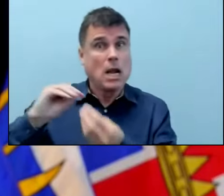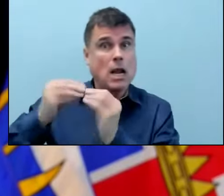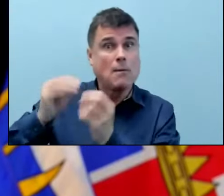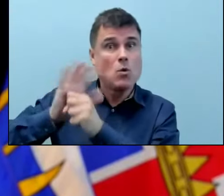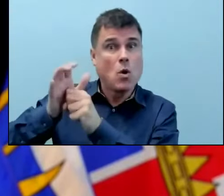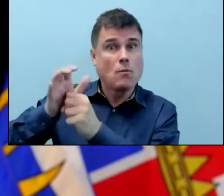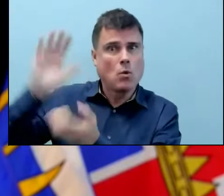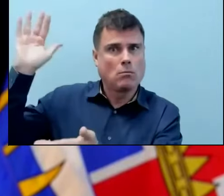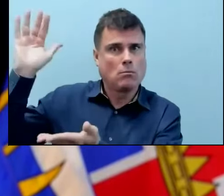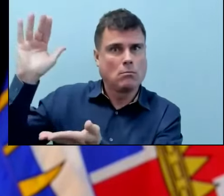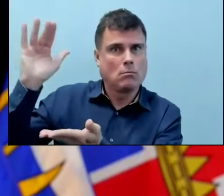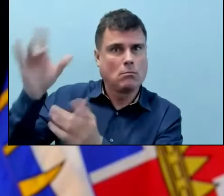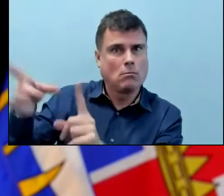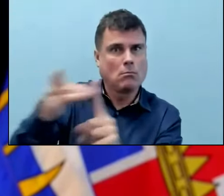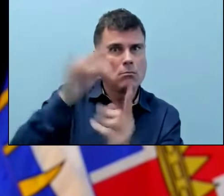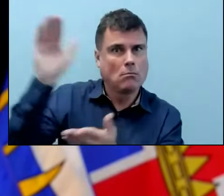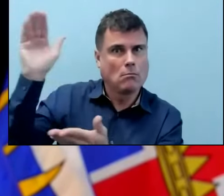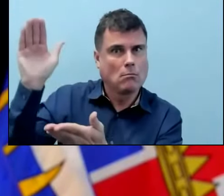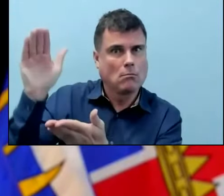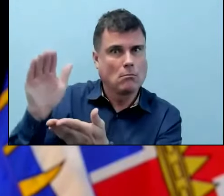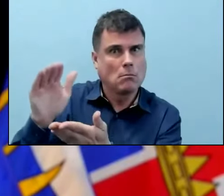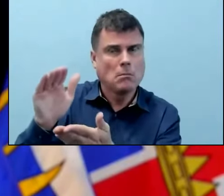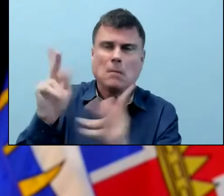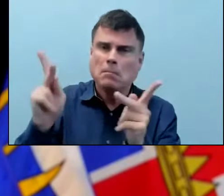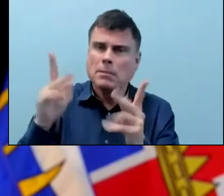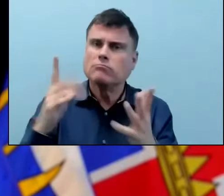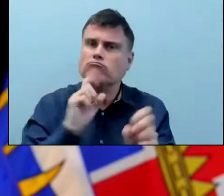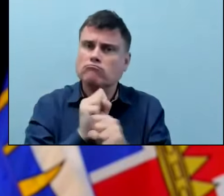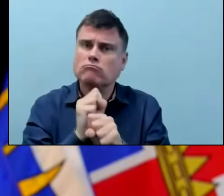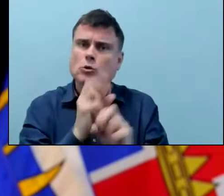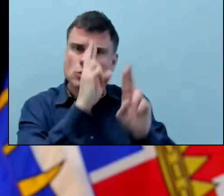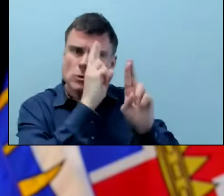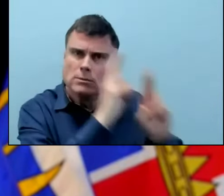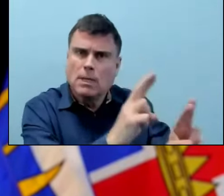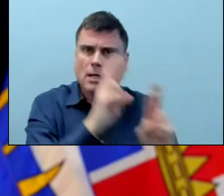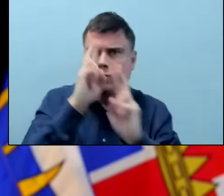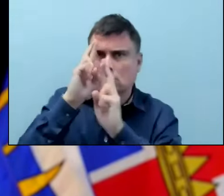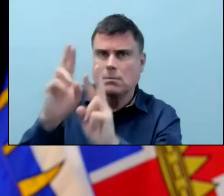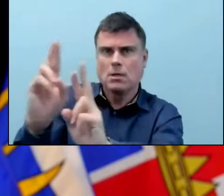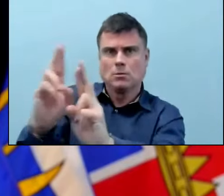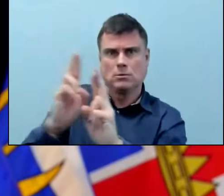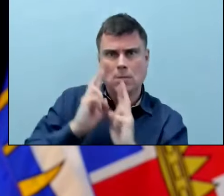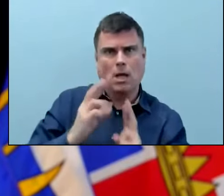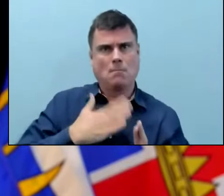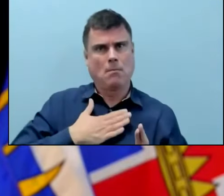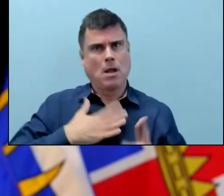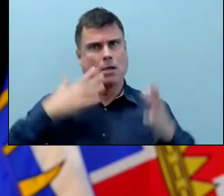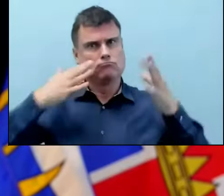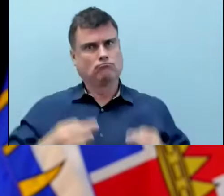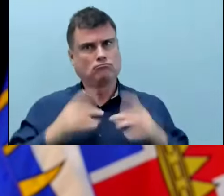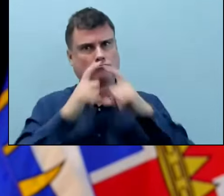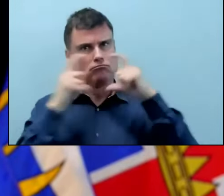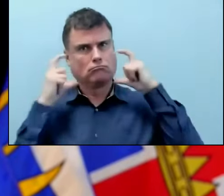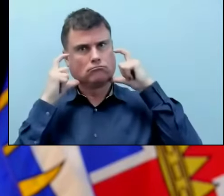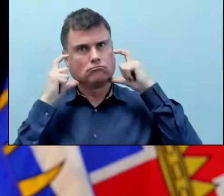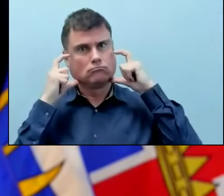respectful of requirements and requests to wear masks. Do you have a follow-up?